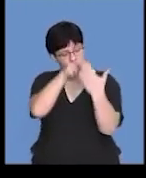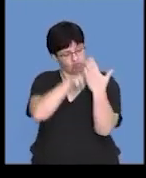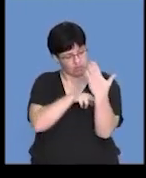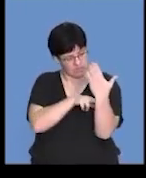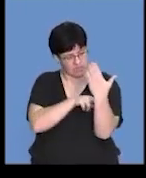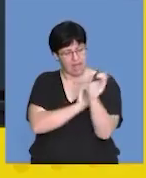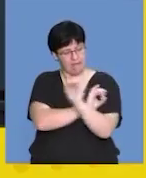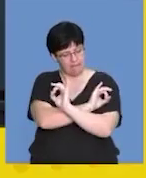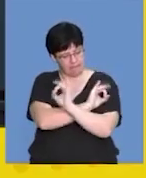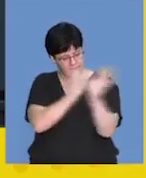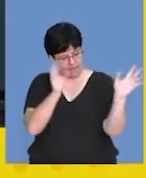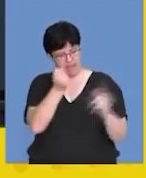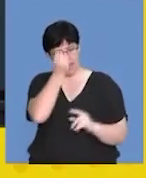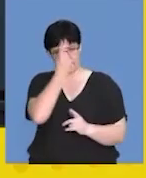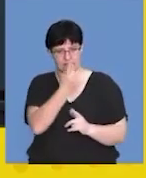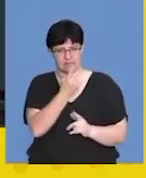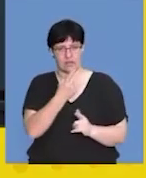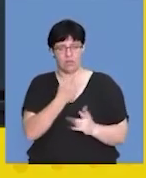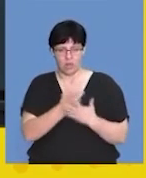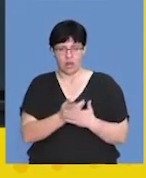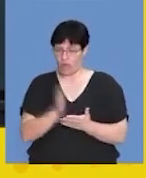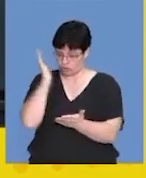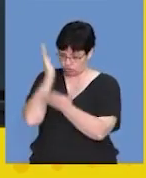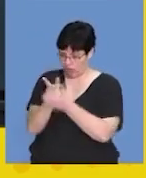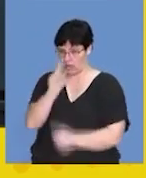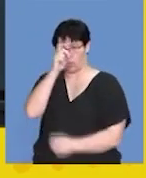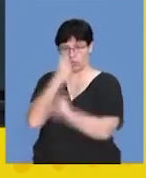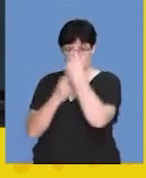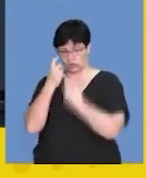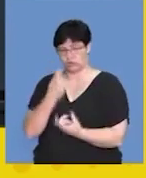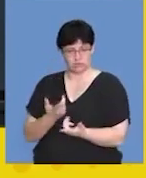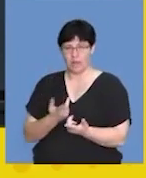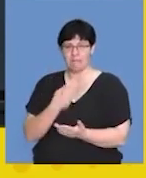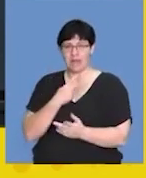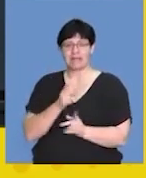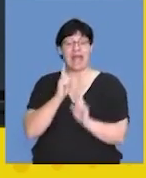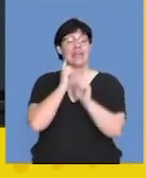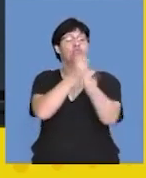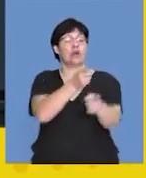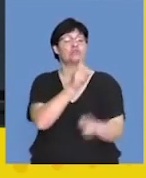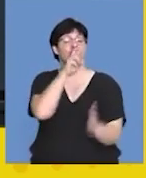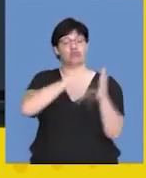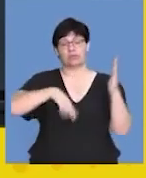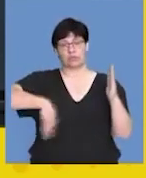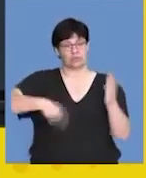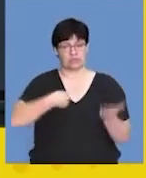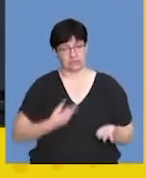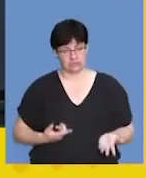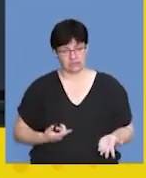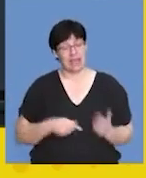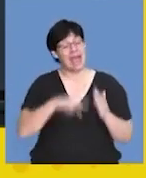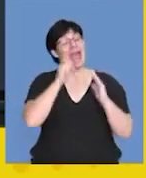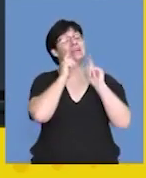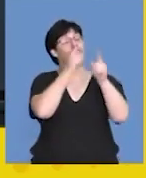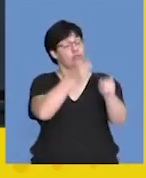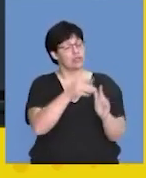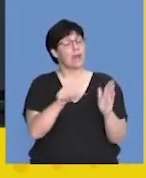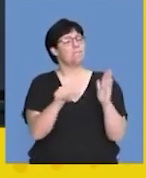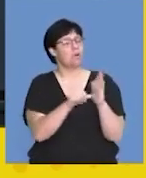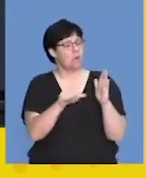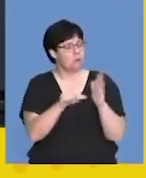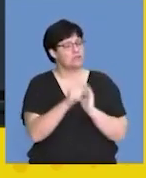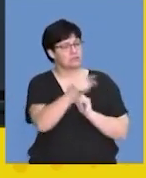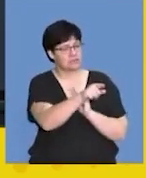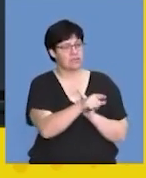clearly. Often we tend to get straight into the question without having read the instructions specifically. Those instructions give you key